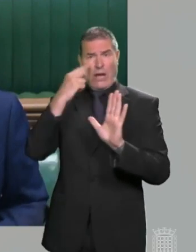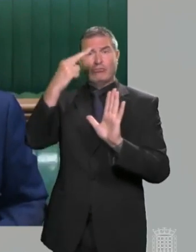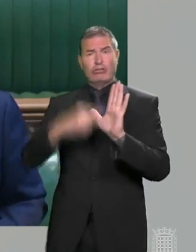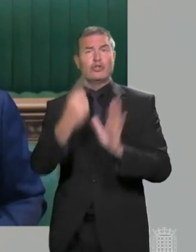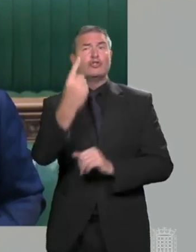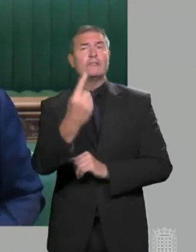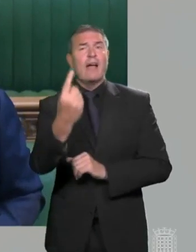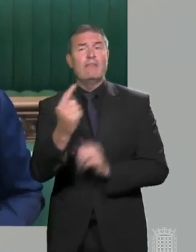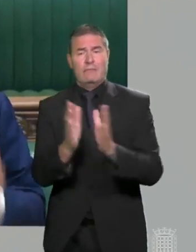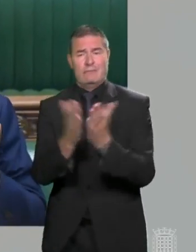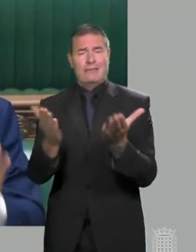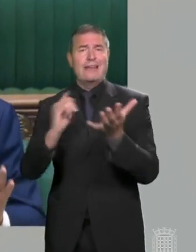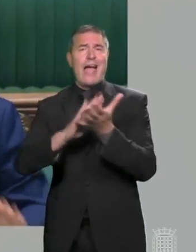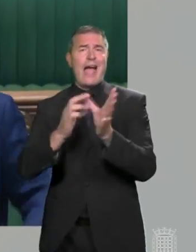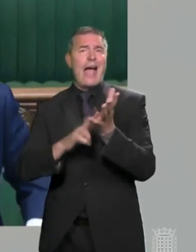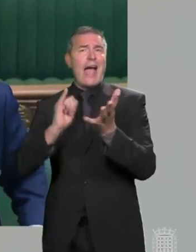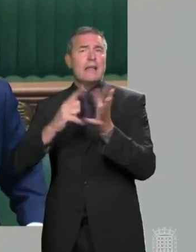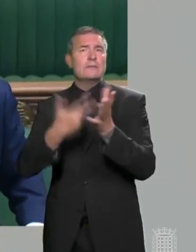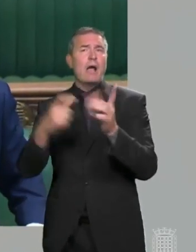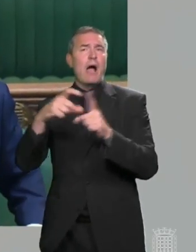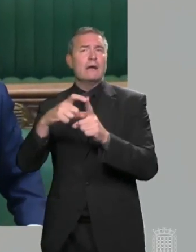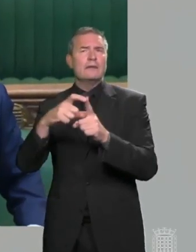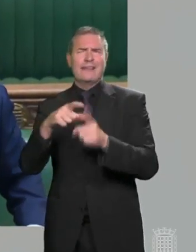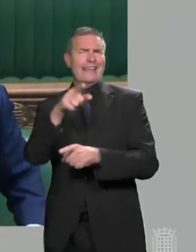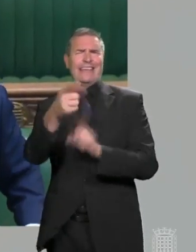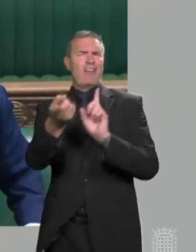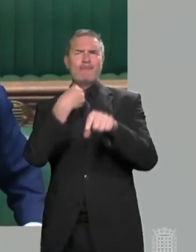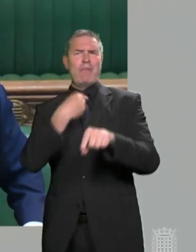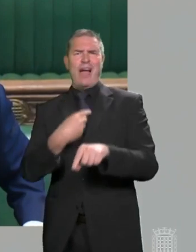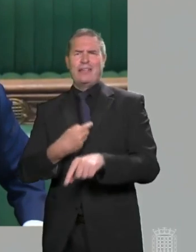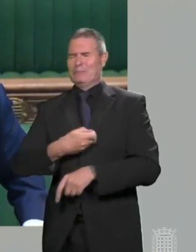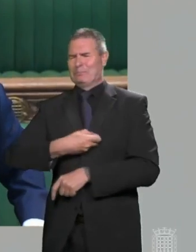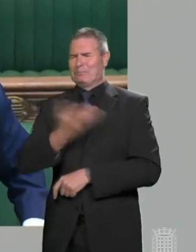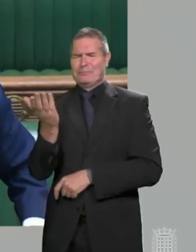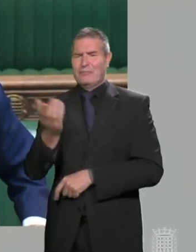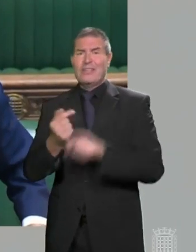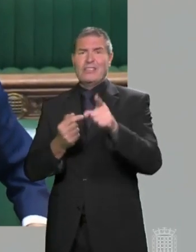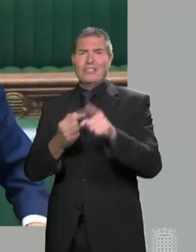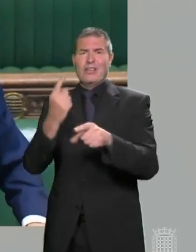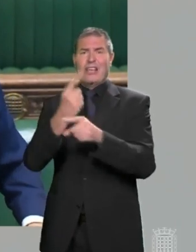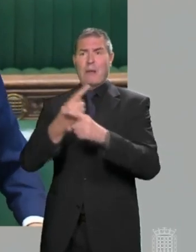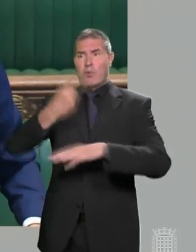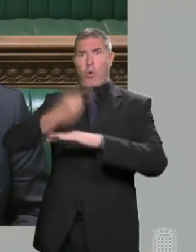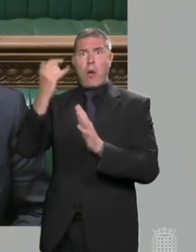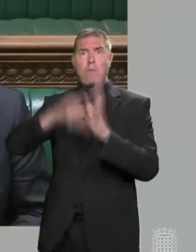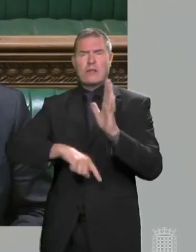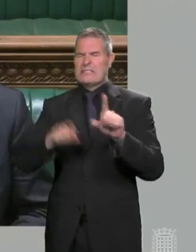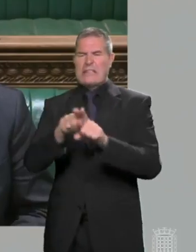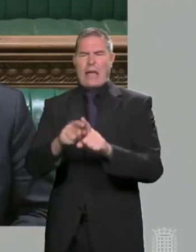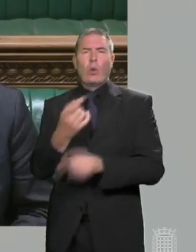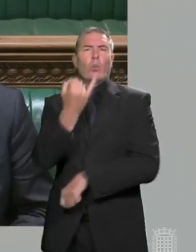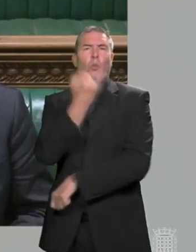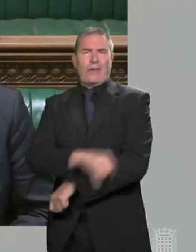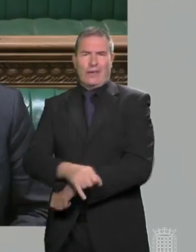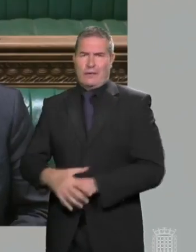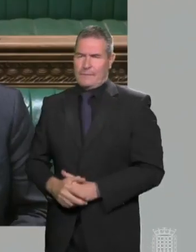there in hands, Prime Minister. Time for a better defence. Your defence is as bad as your border policy. Mr Speaker,